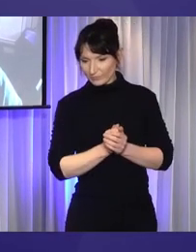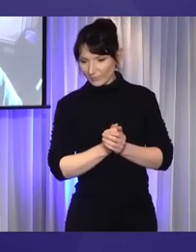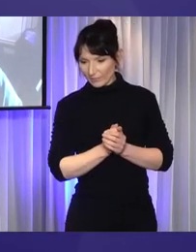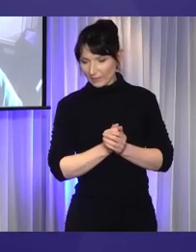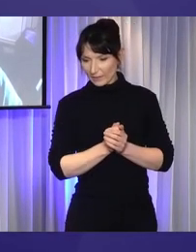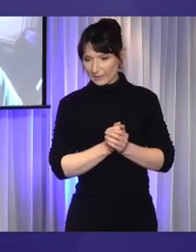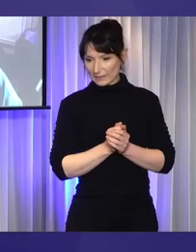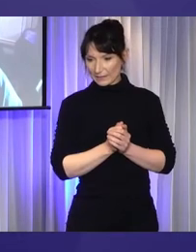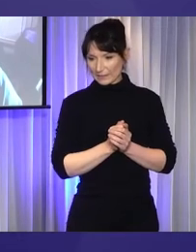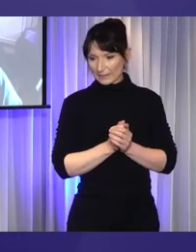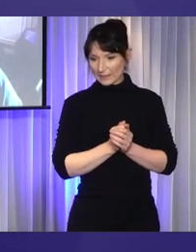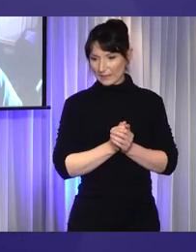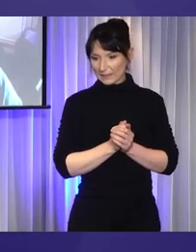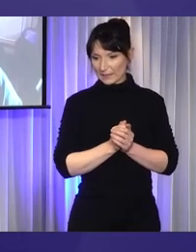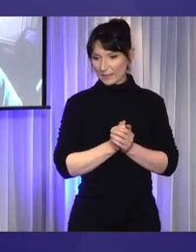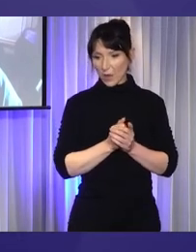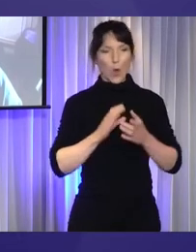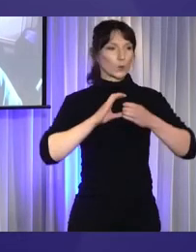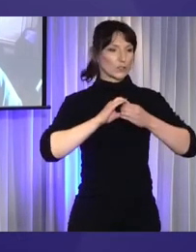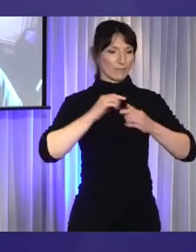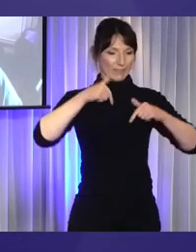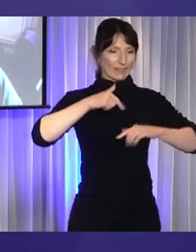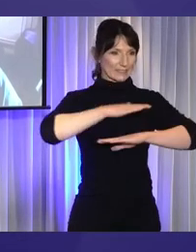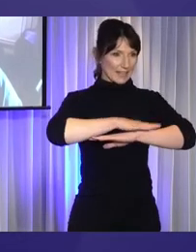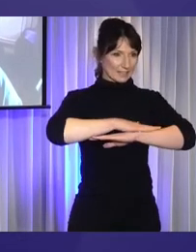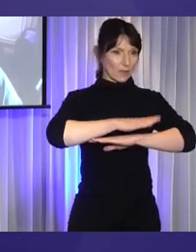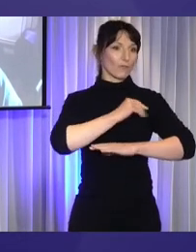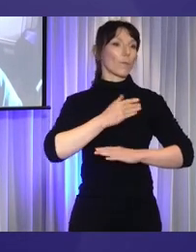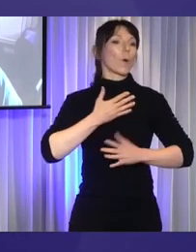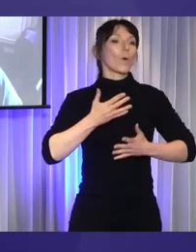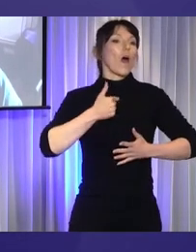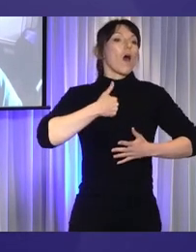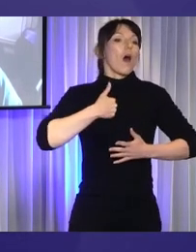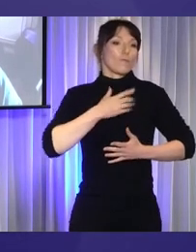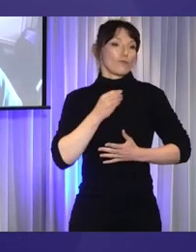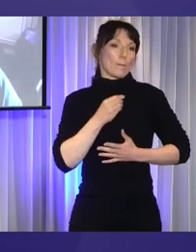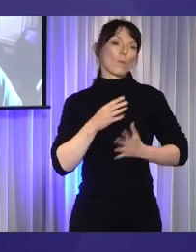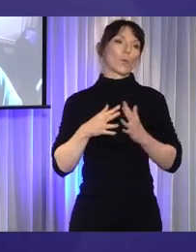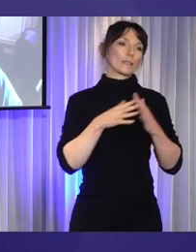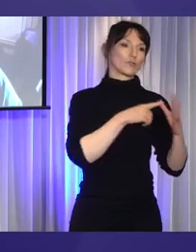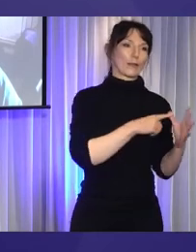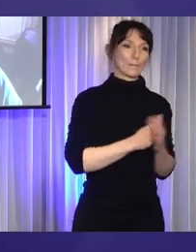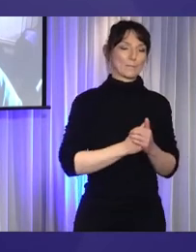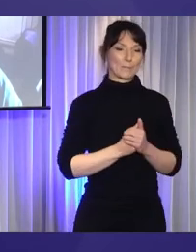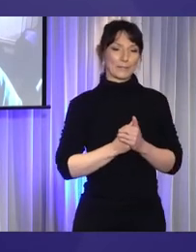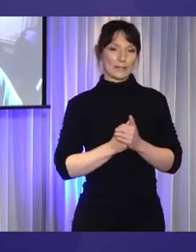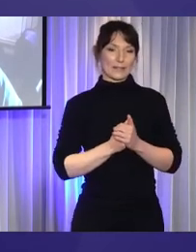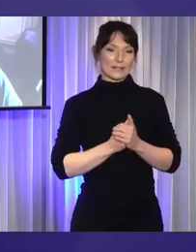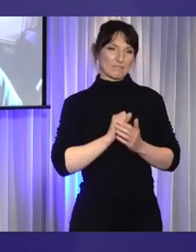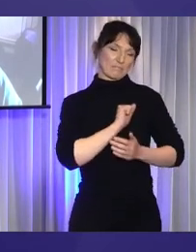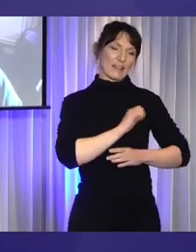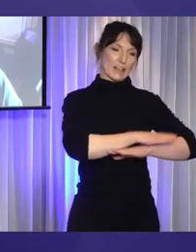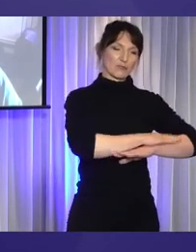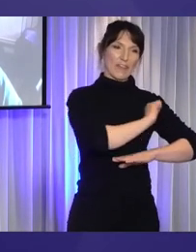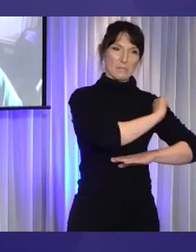owners of the land in which I come from, Western Australia, Wadjanunga country.